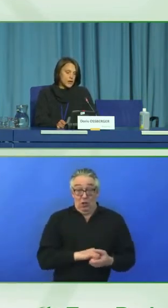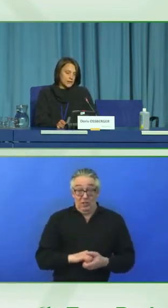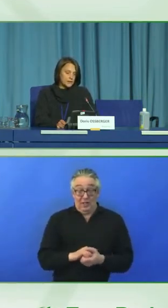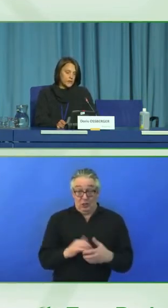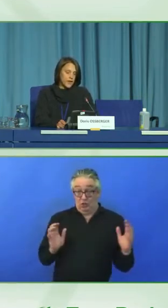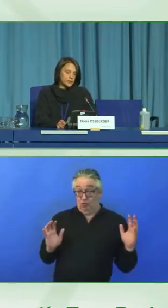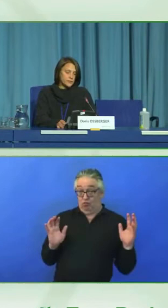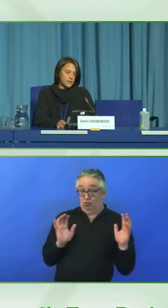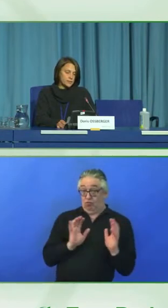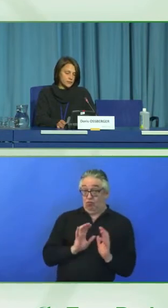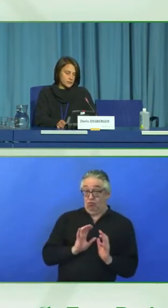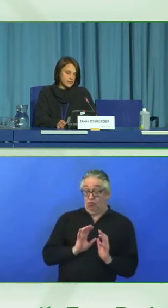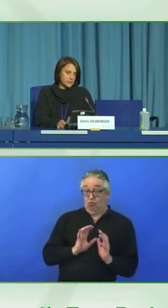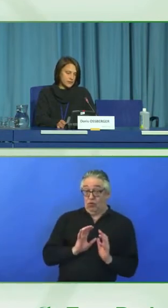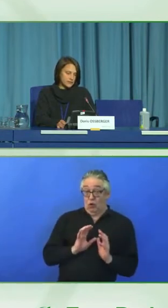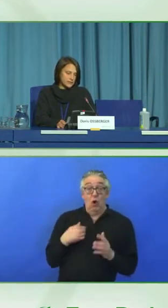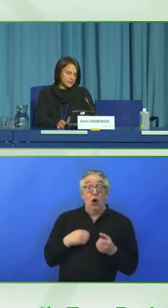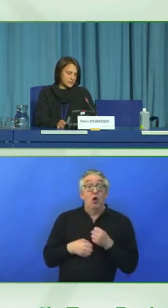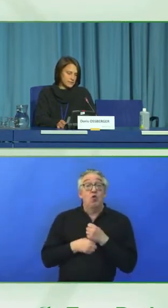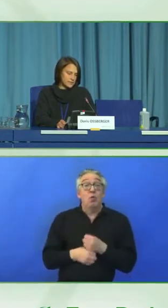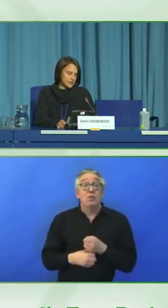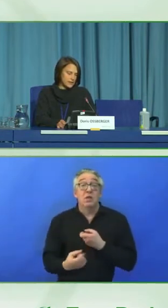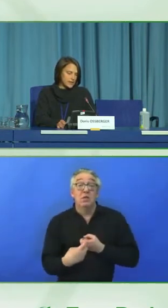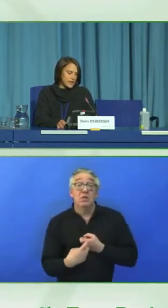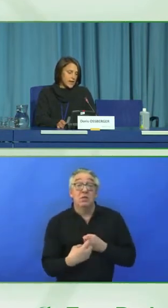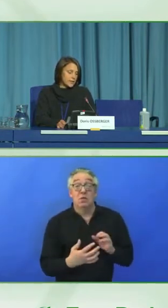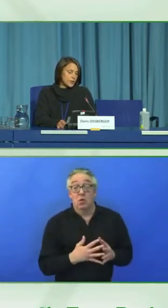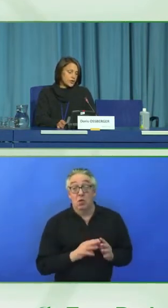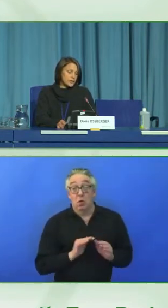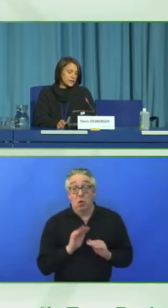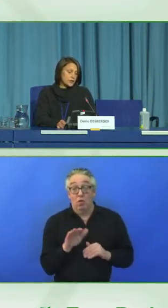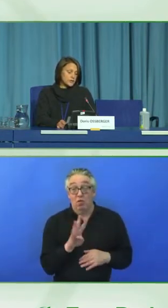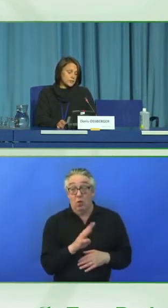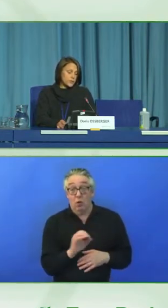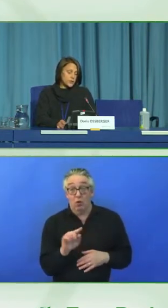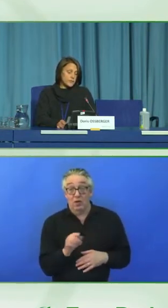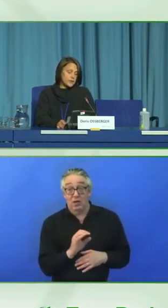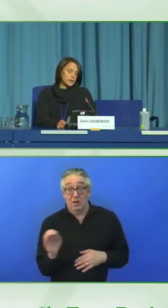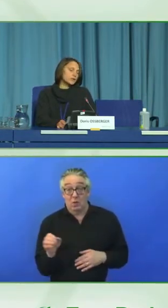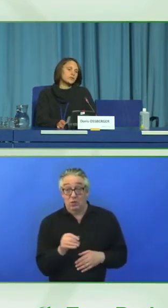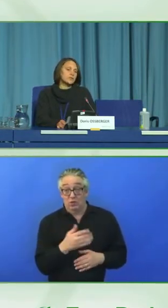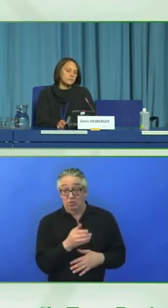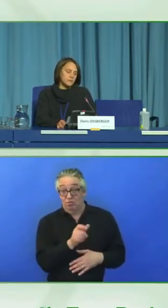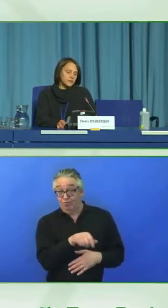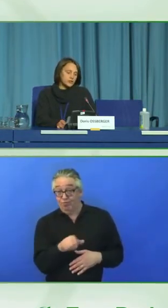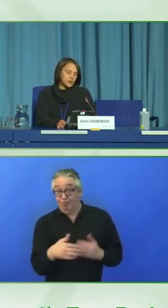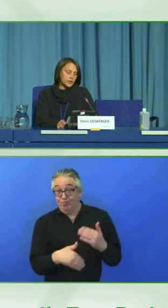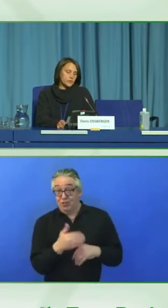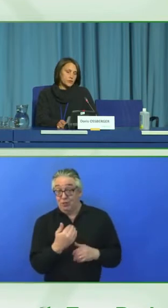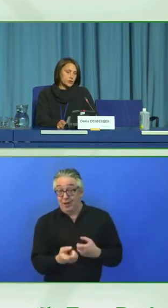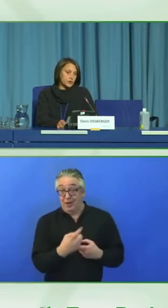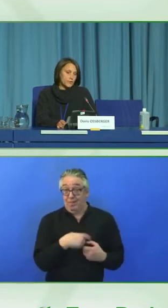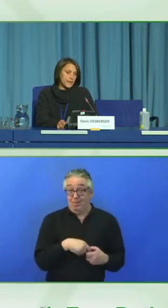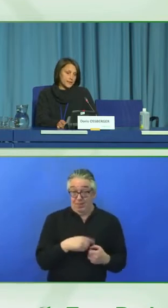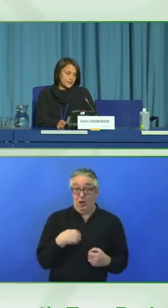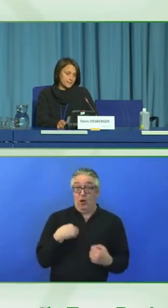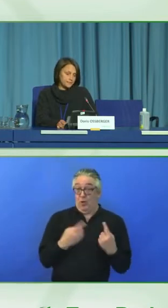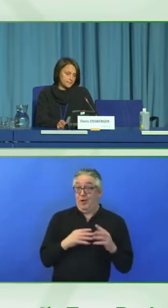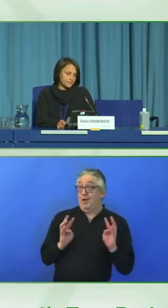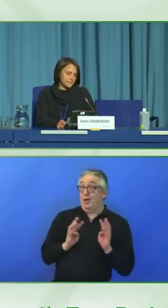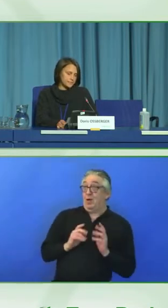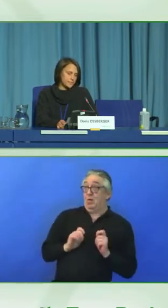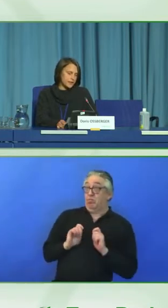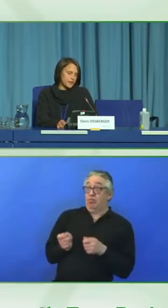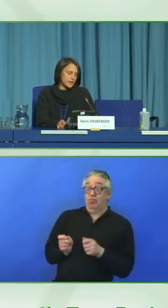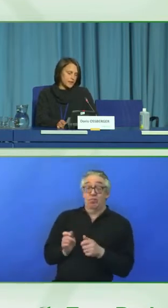over 400,000 people with disabilities, and the project is also supported by the Austrian Ministry of Social Affairs.